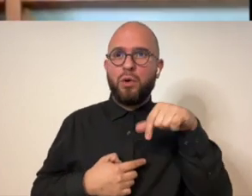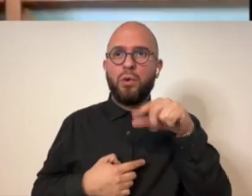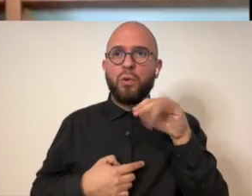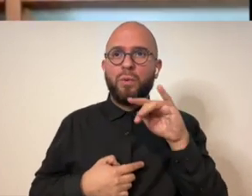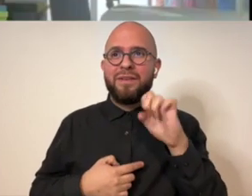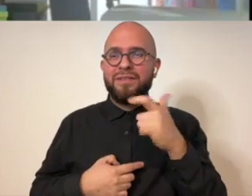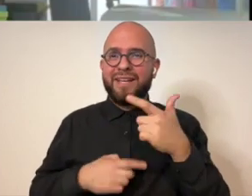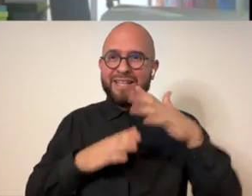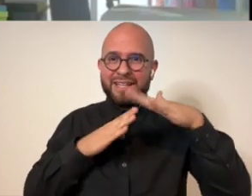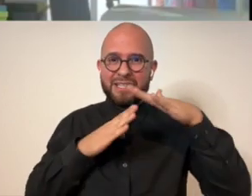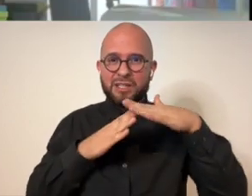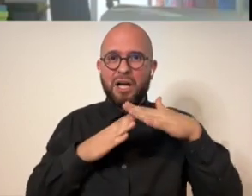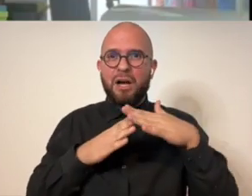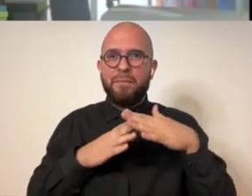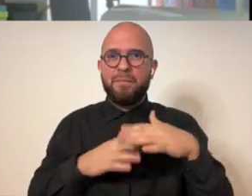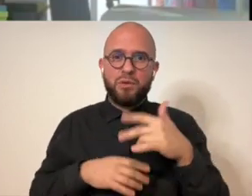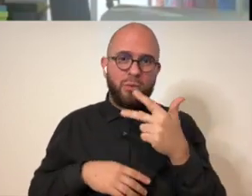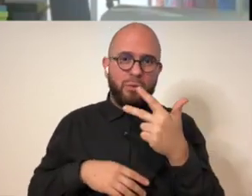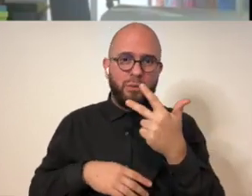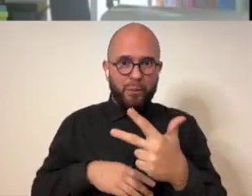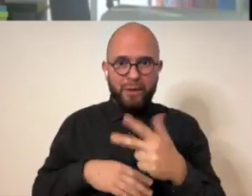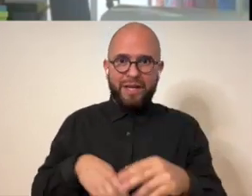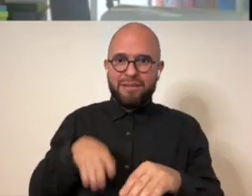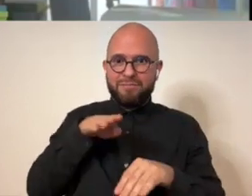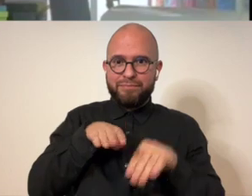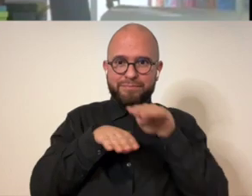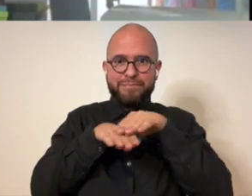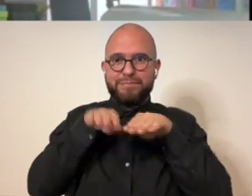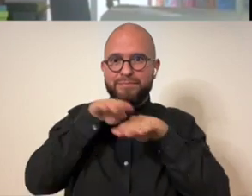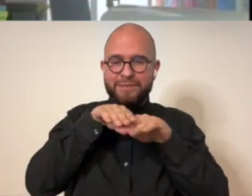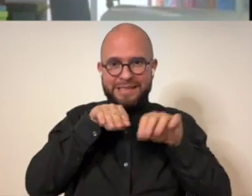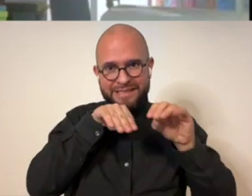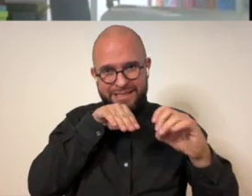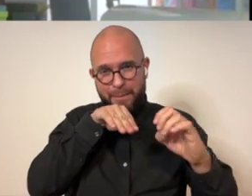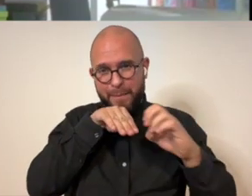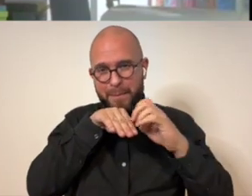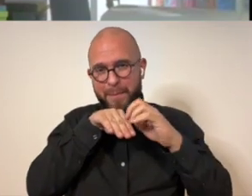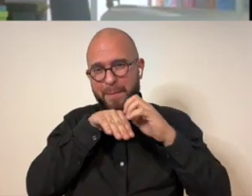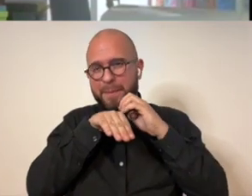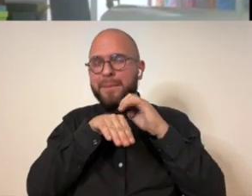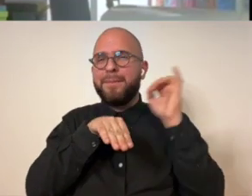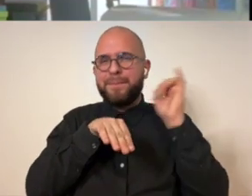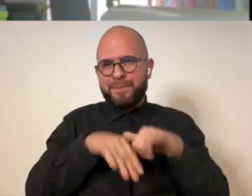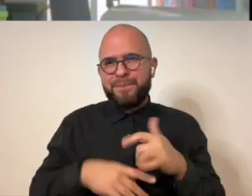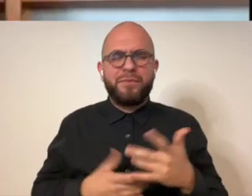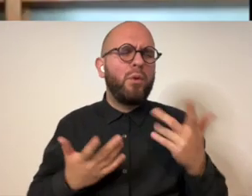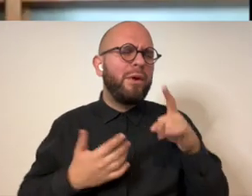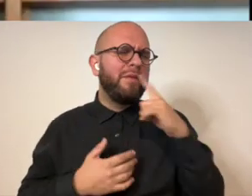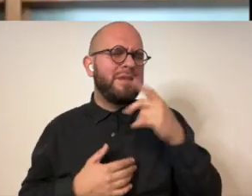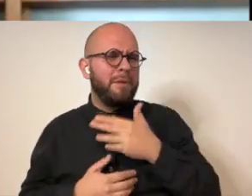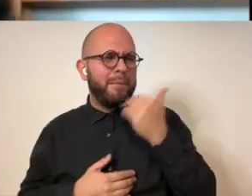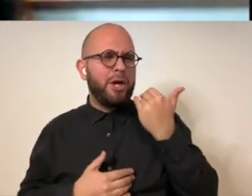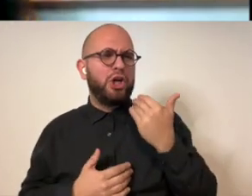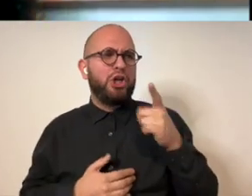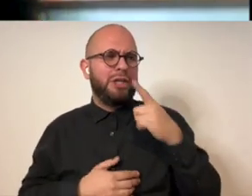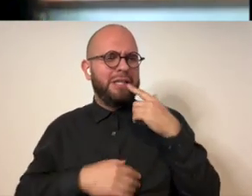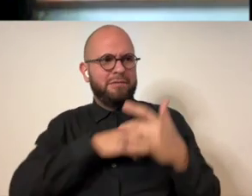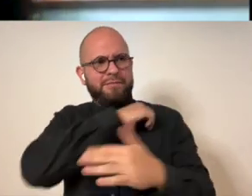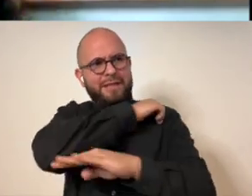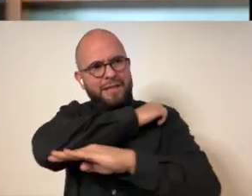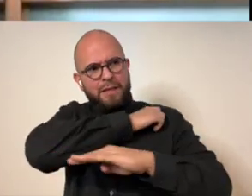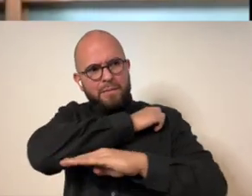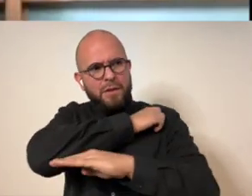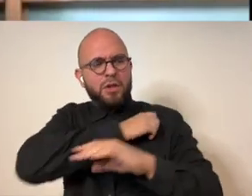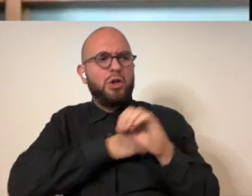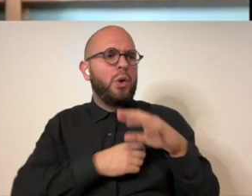actually doing the quilting like the top stitch portion where you're binding three layers of sandwich together what do you find is a better